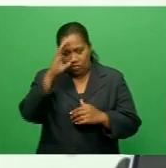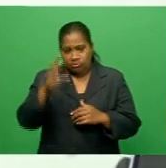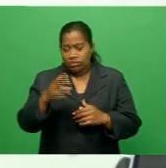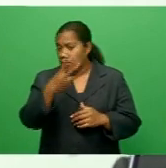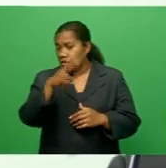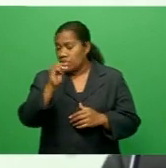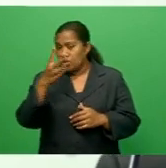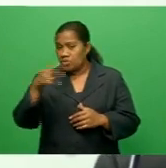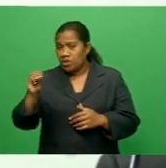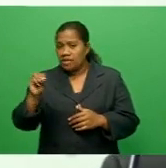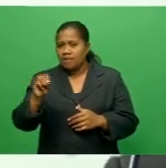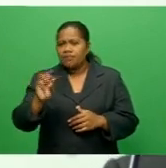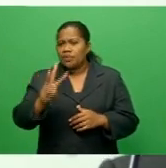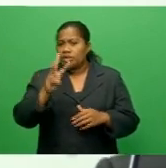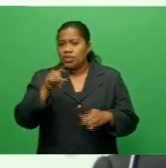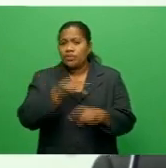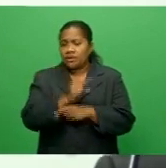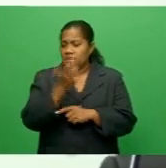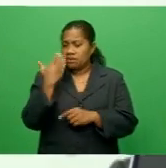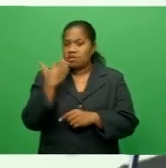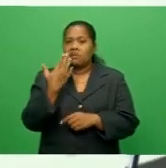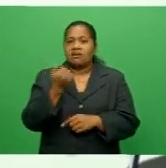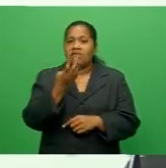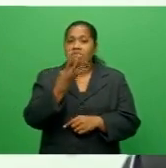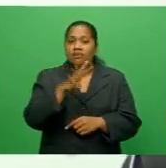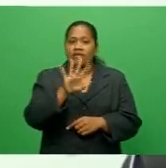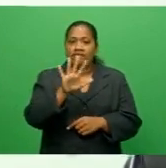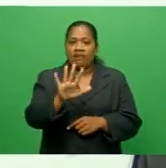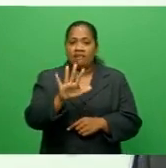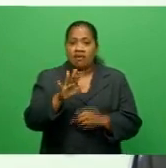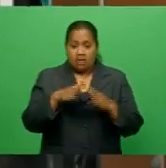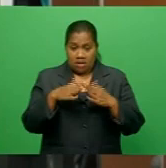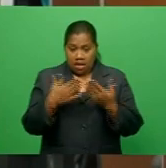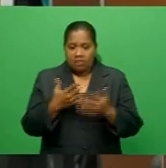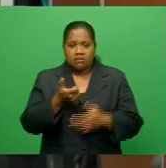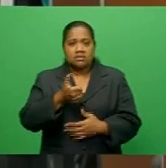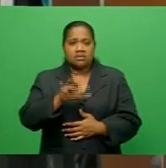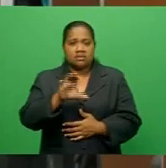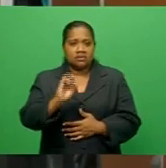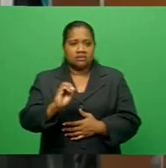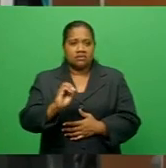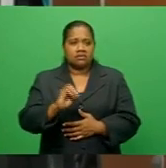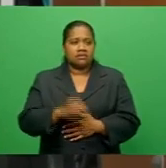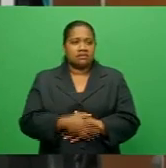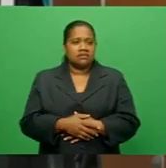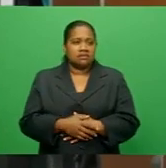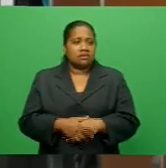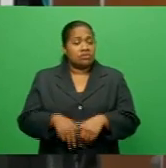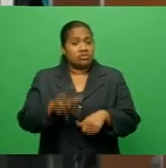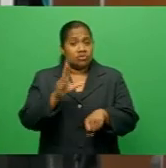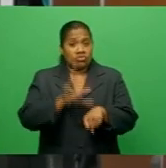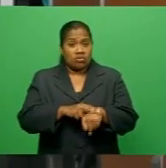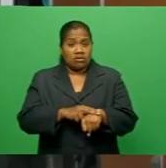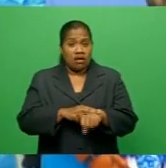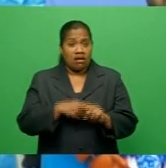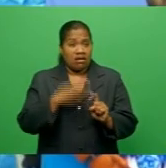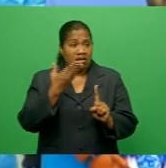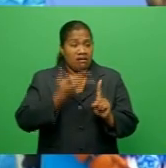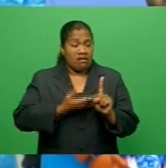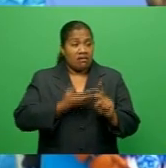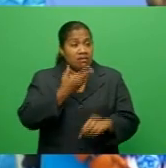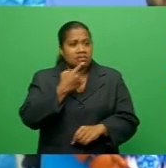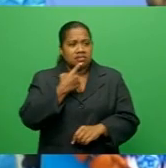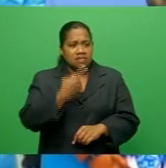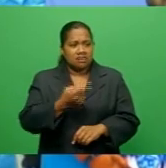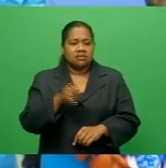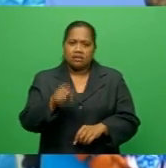2020, three weeks ago we had 45, now we're approaching 60. Dr. Prasad says prostate cancer mostly affects men